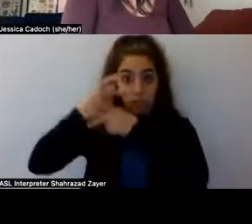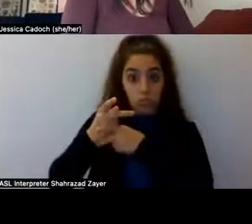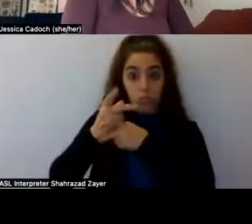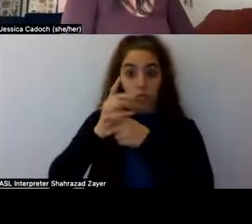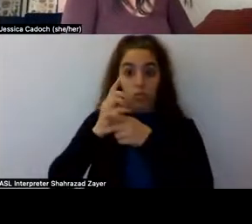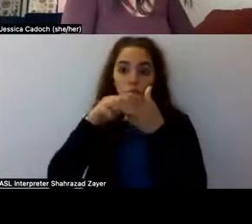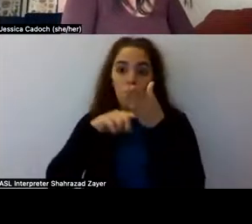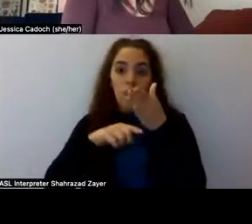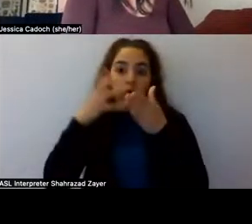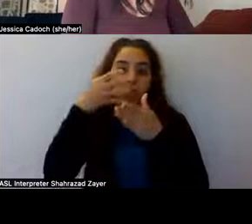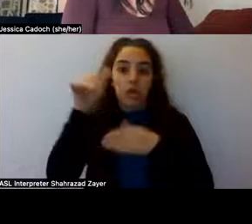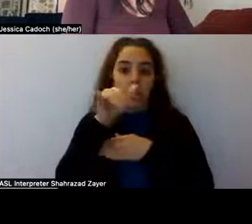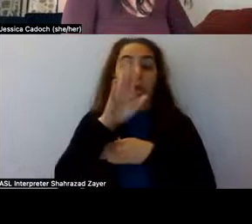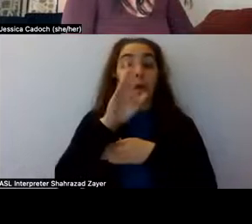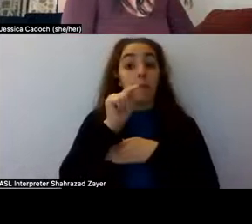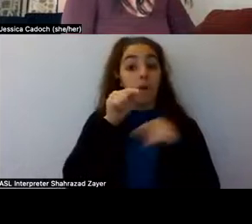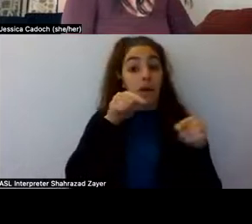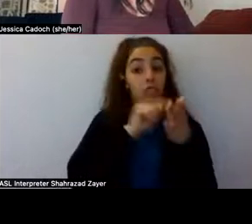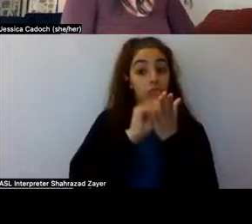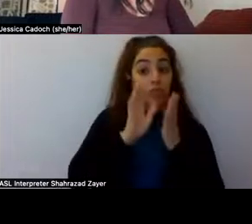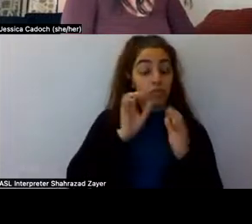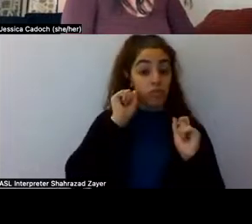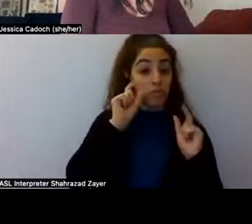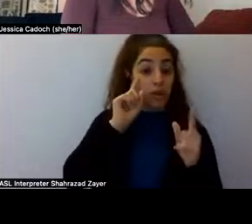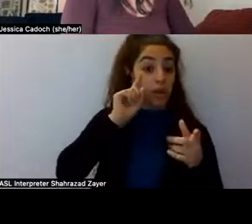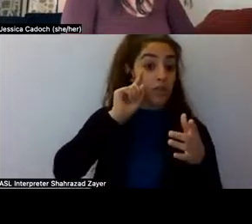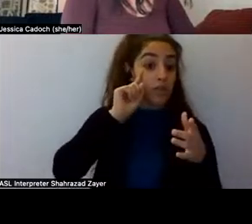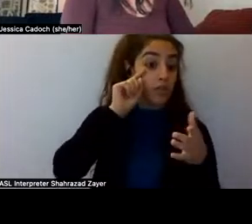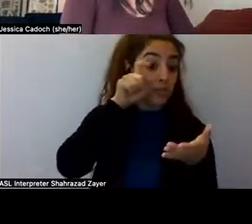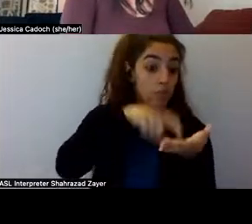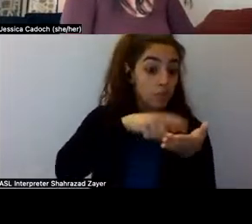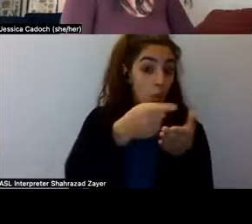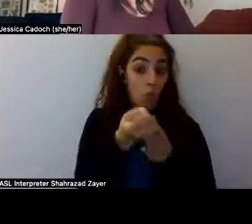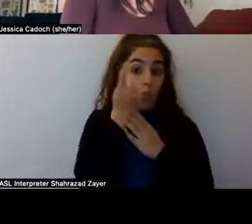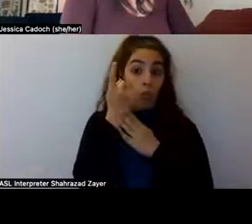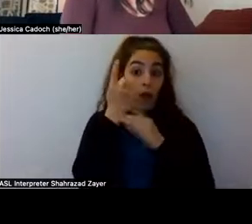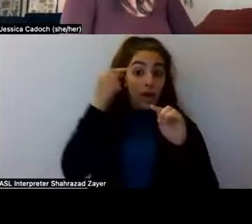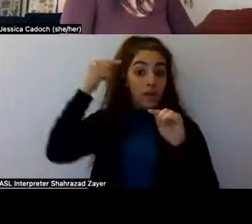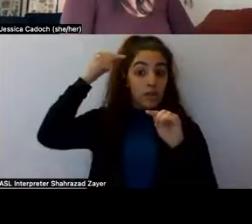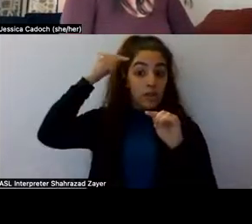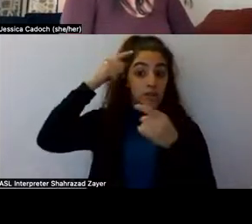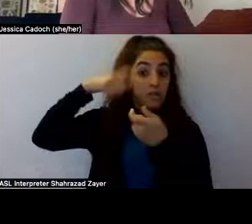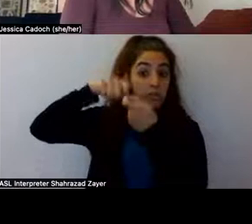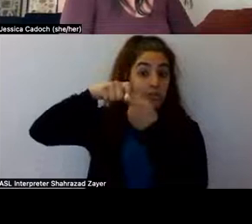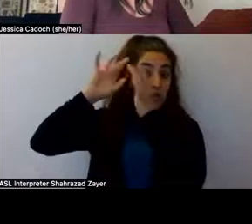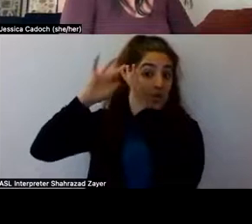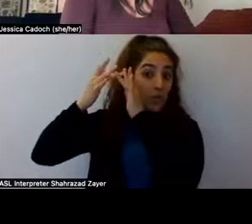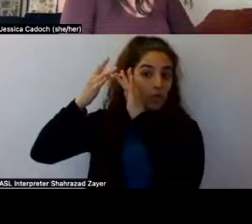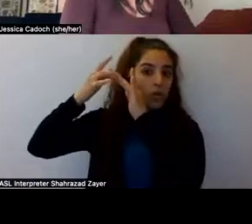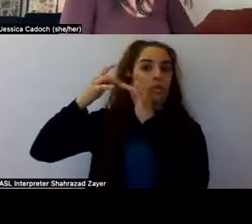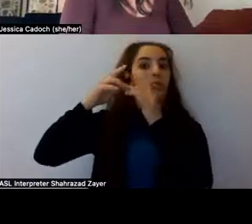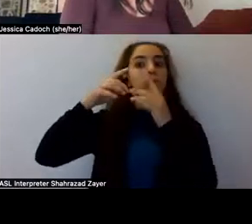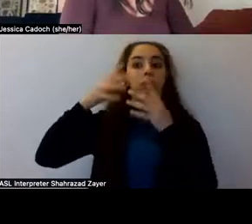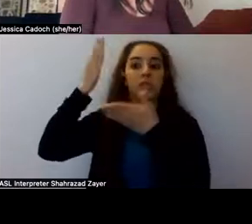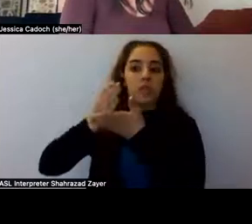foretold, but he was very surprised to discover that one particular network was down-regulated, and that was this default mode network. So what is